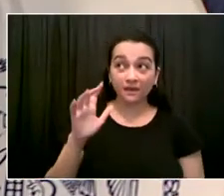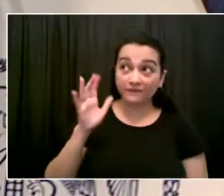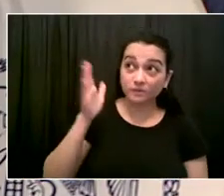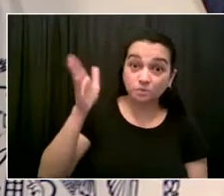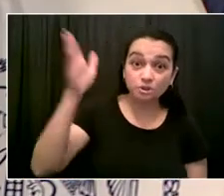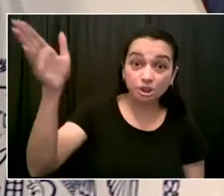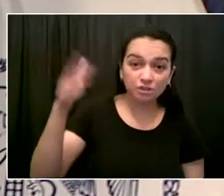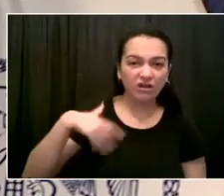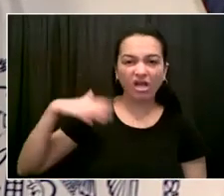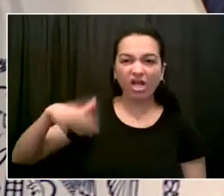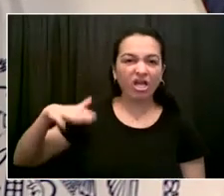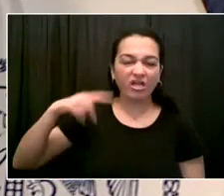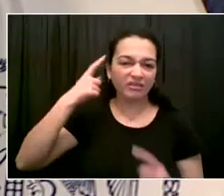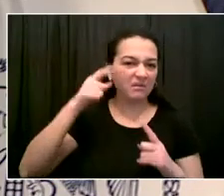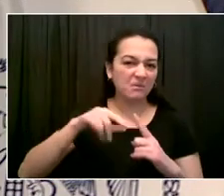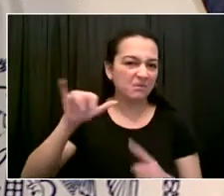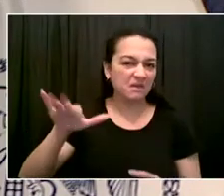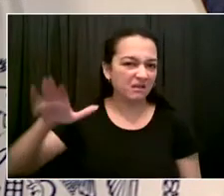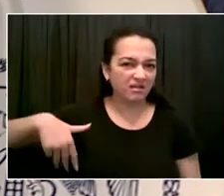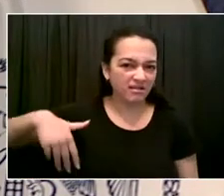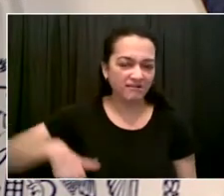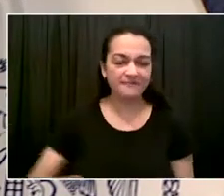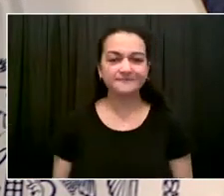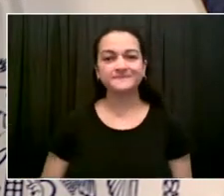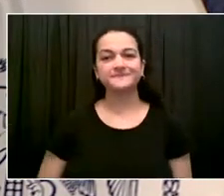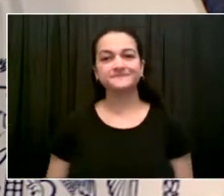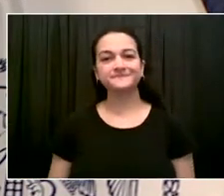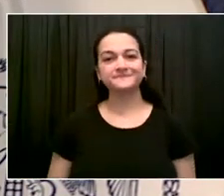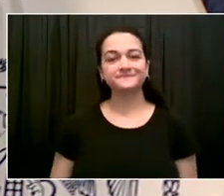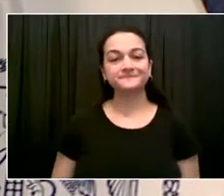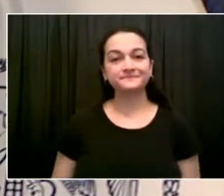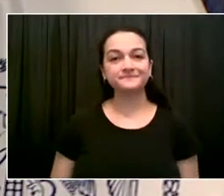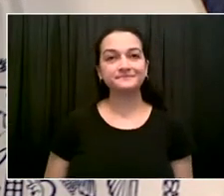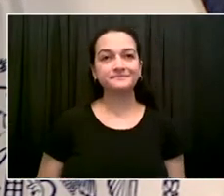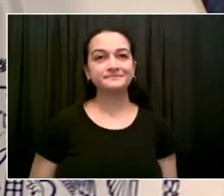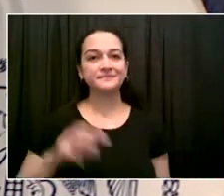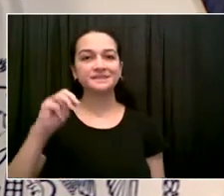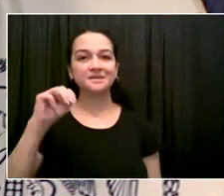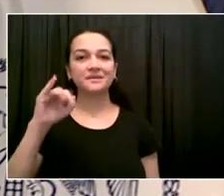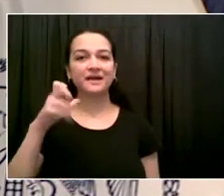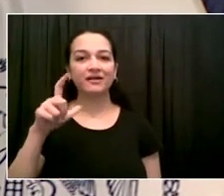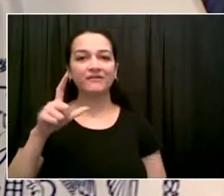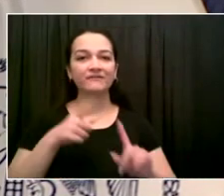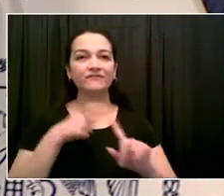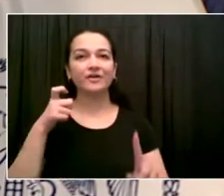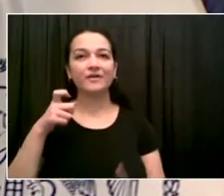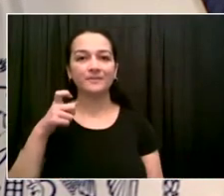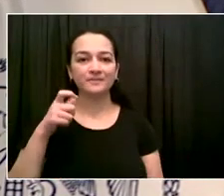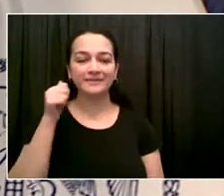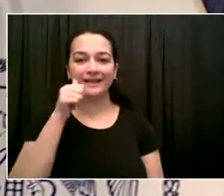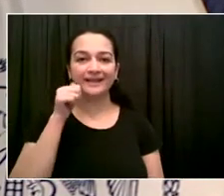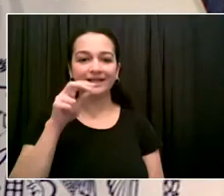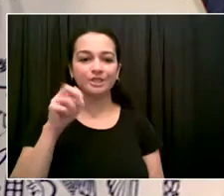Good morning, Mr. Mayor. Hey, Michael. How are you doing? I'm good. How are you? Hanging in, brother.